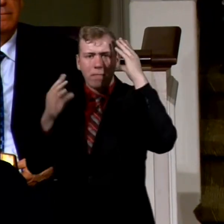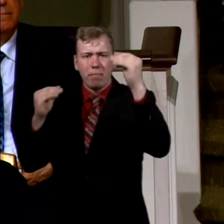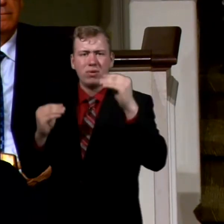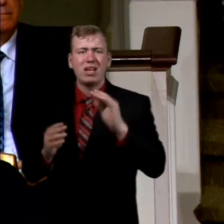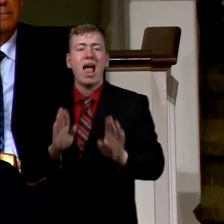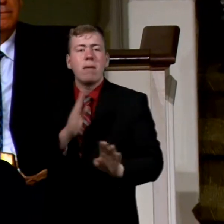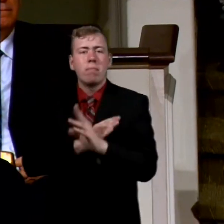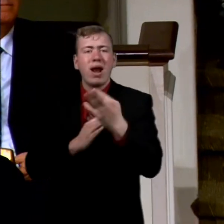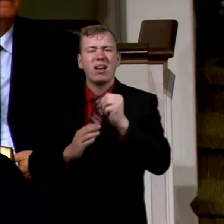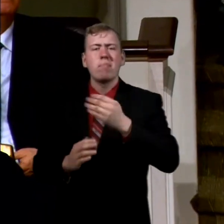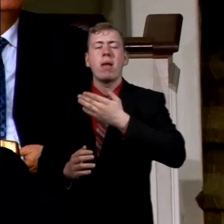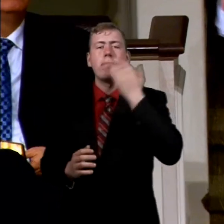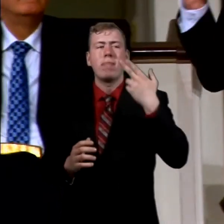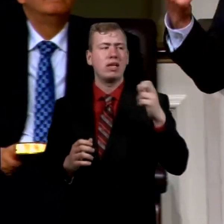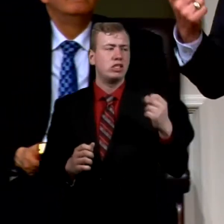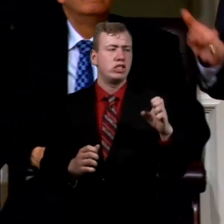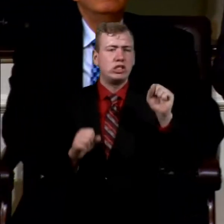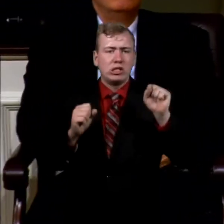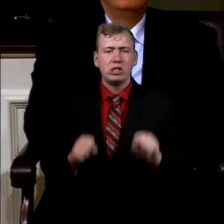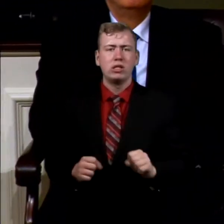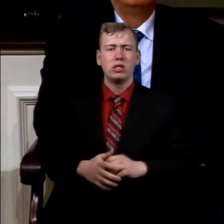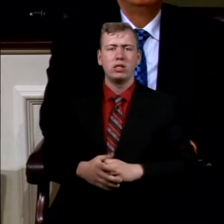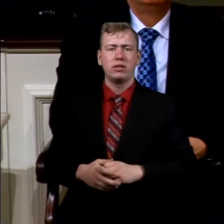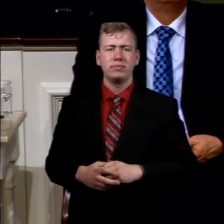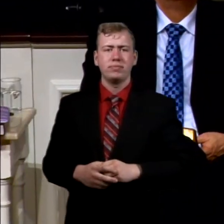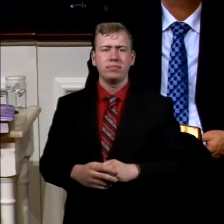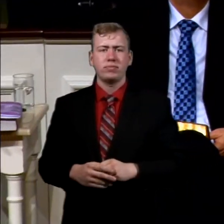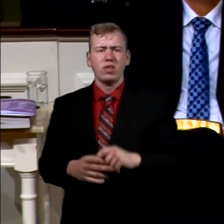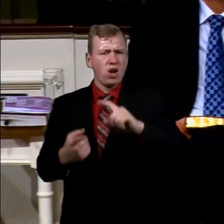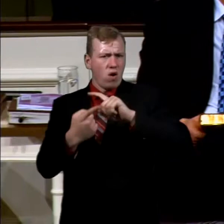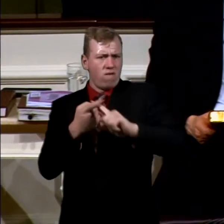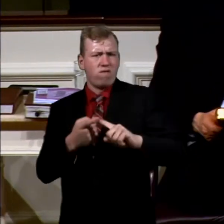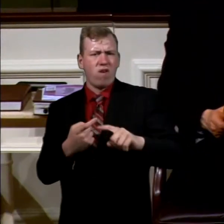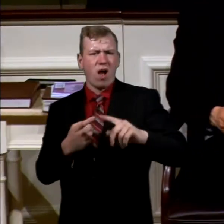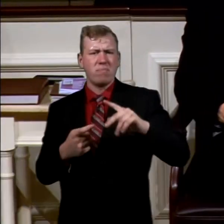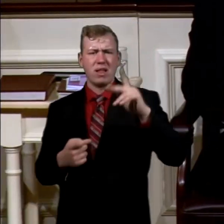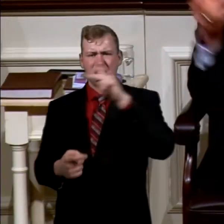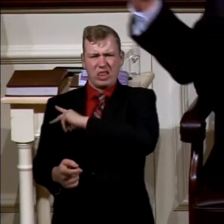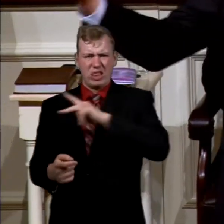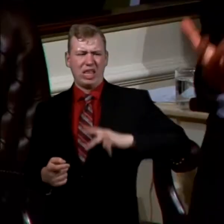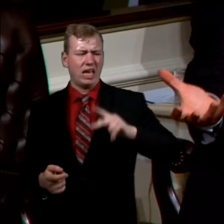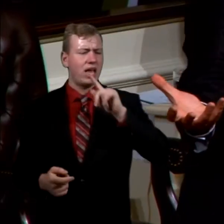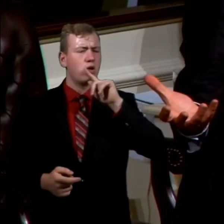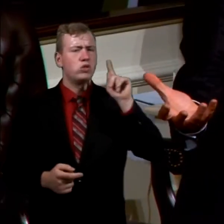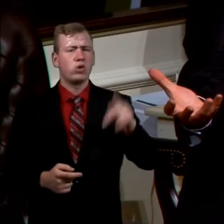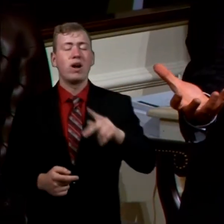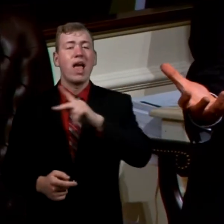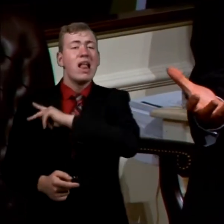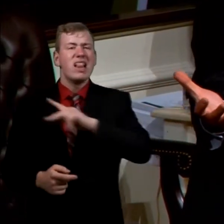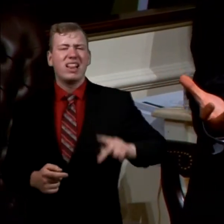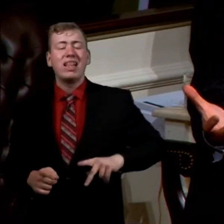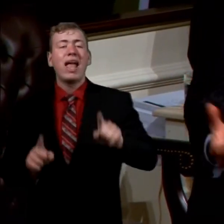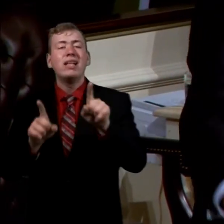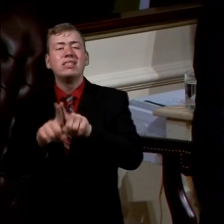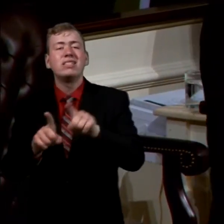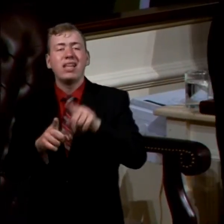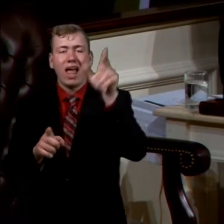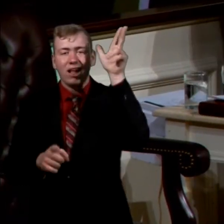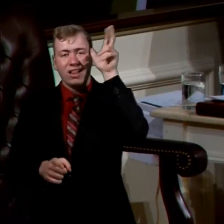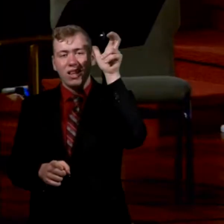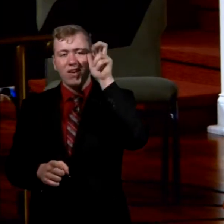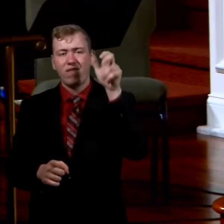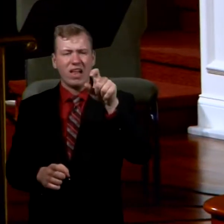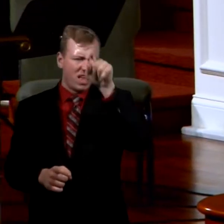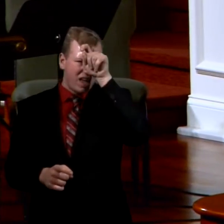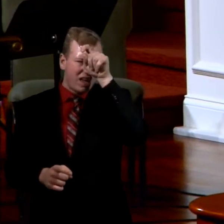could from what was known to be Pharaoh's orders. And Pharaoh is a type of Satan. Egypt